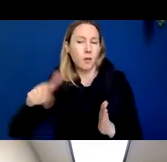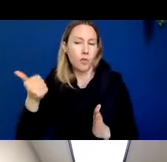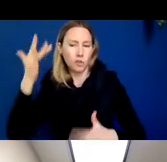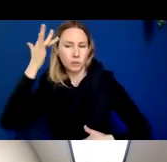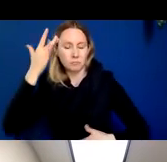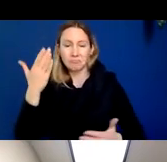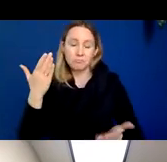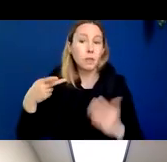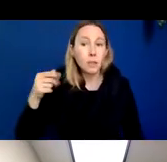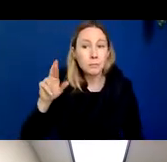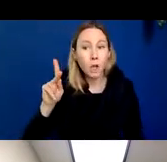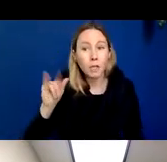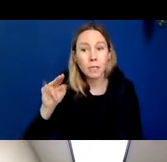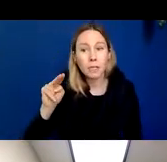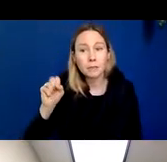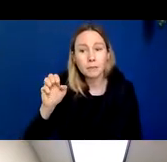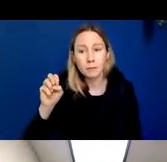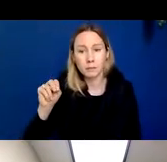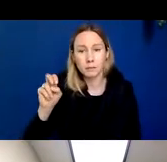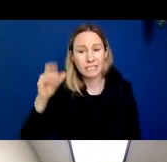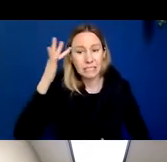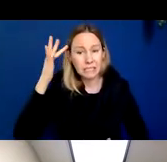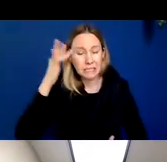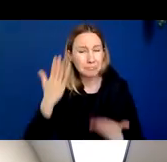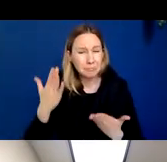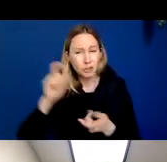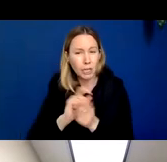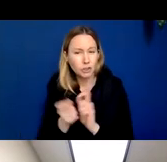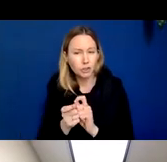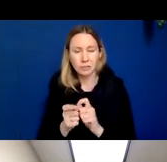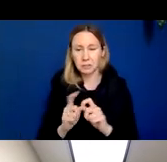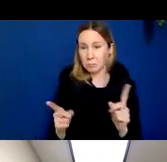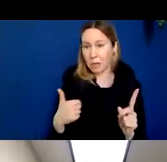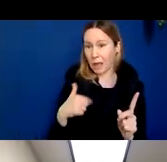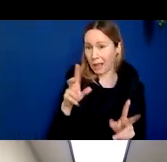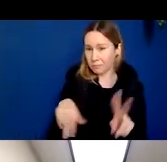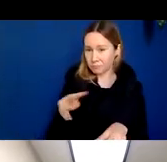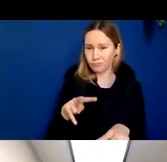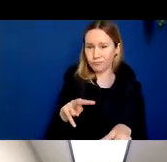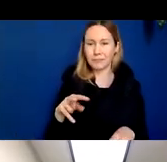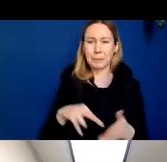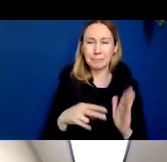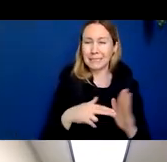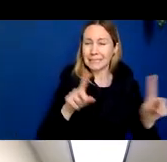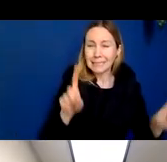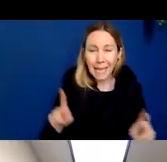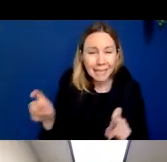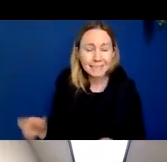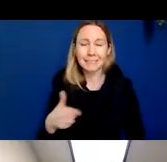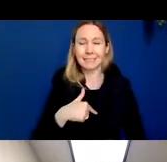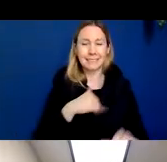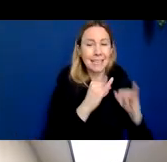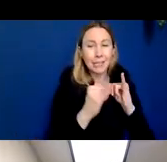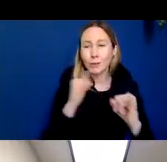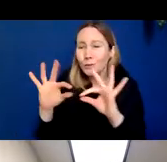maybe Parkinson's disease changes in the brain physically. But as far as I can tell, meaning I do my battery of tests, and I interview family